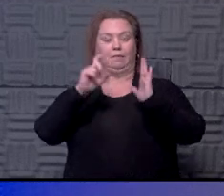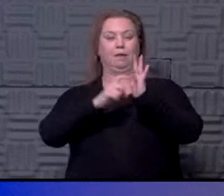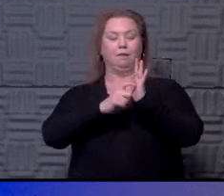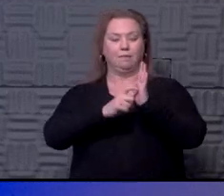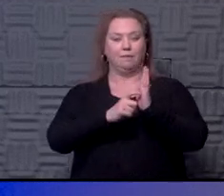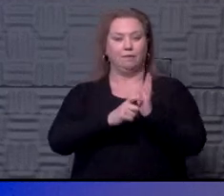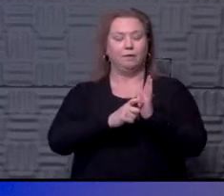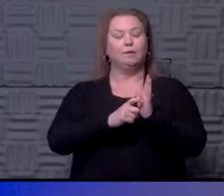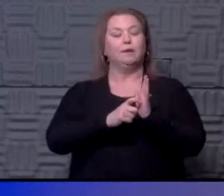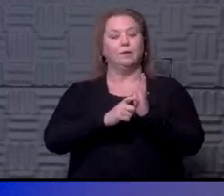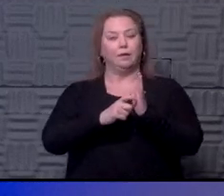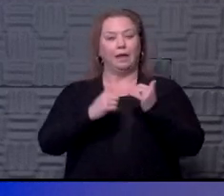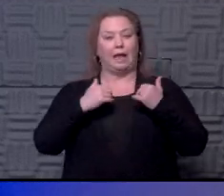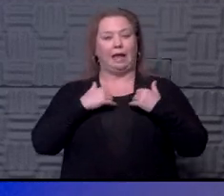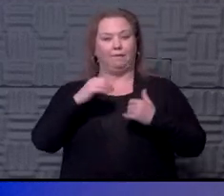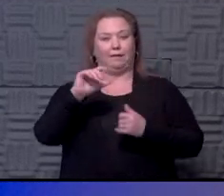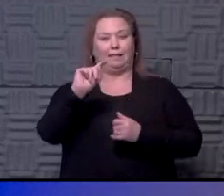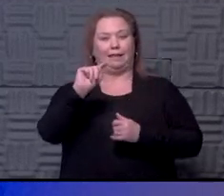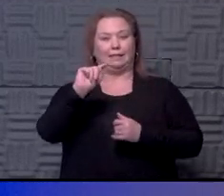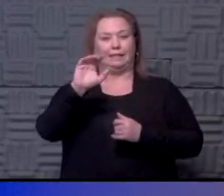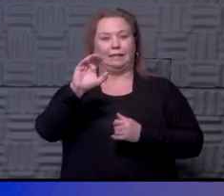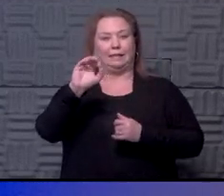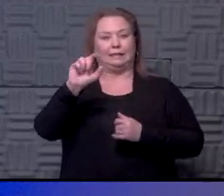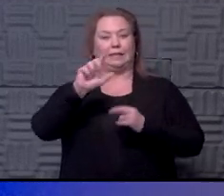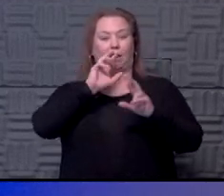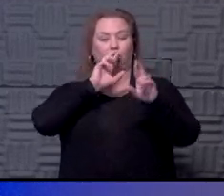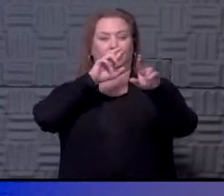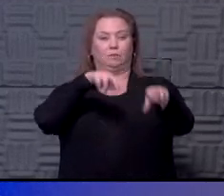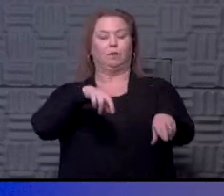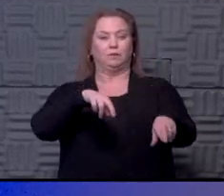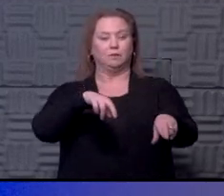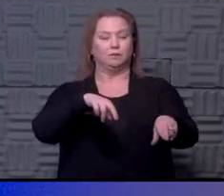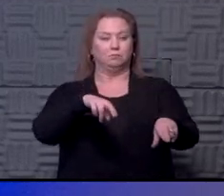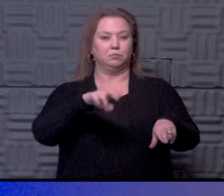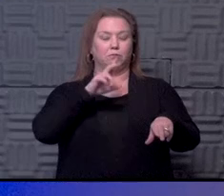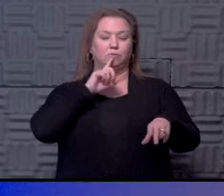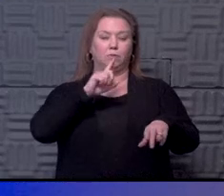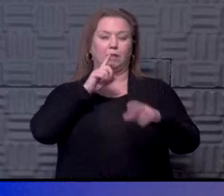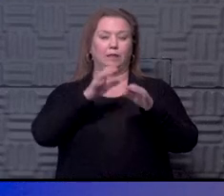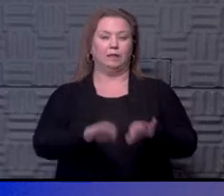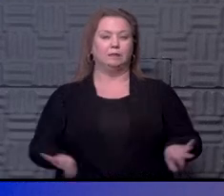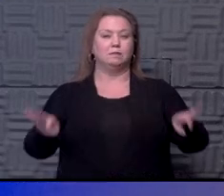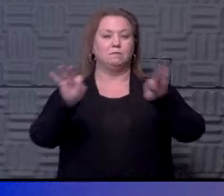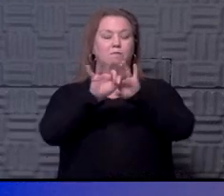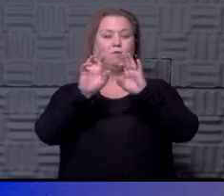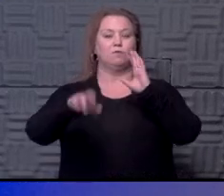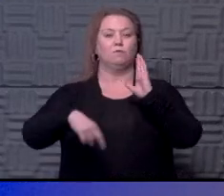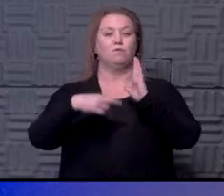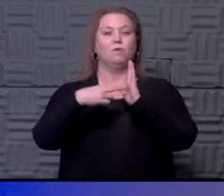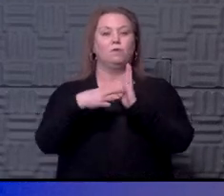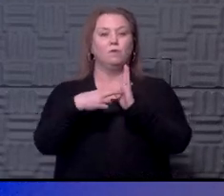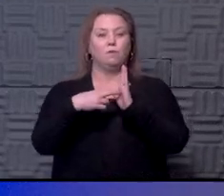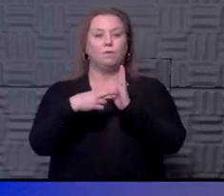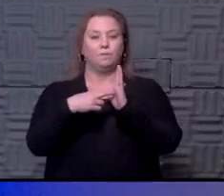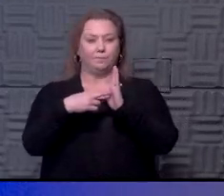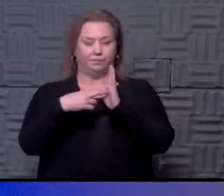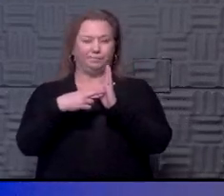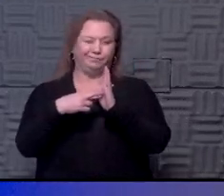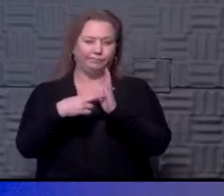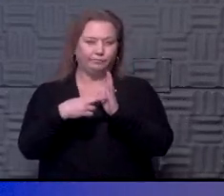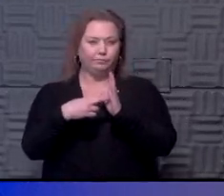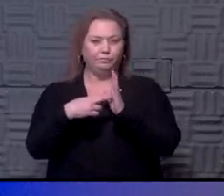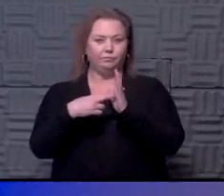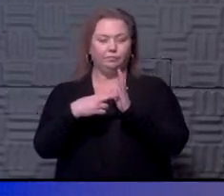have that T cell response. And so it is thought to play a very, very important role in